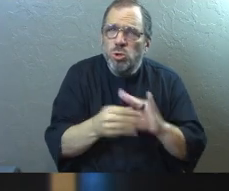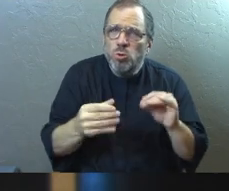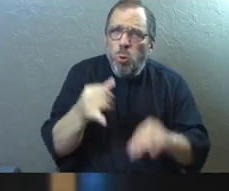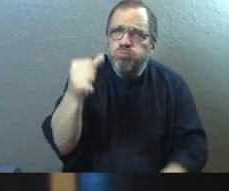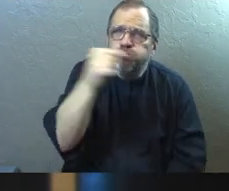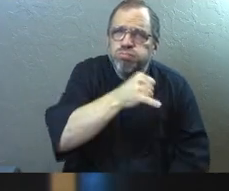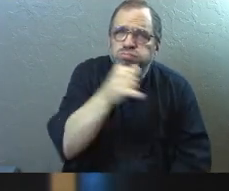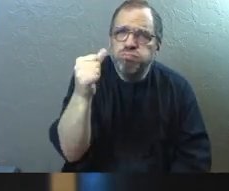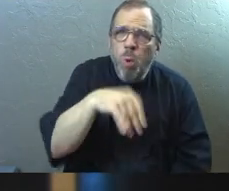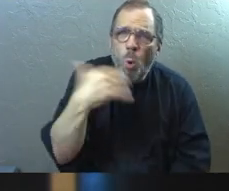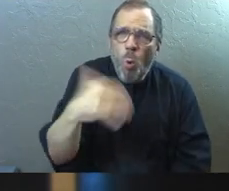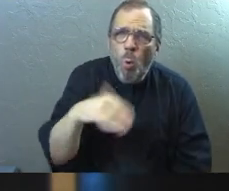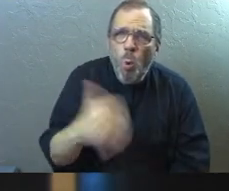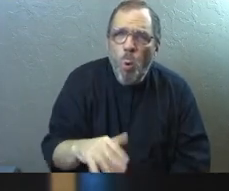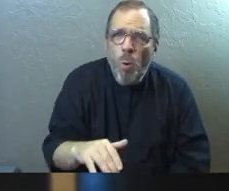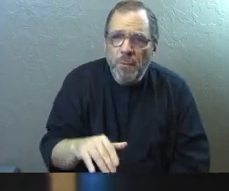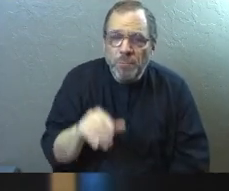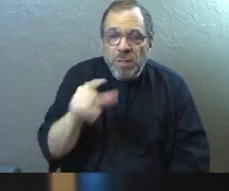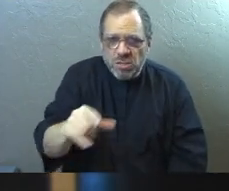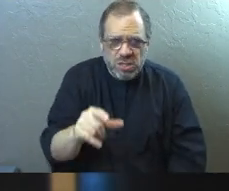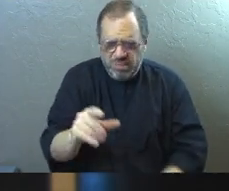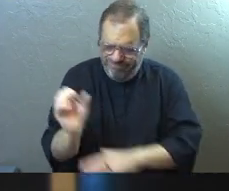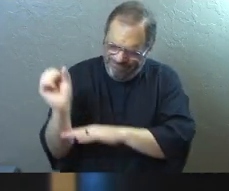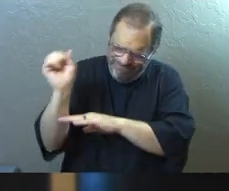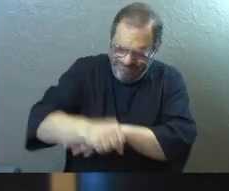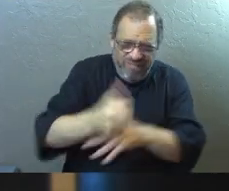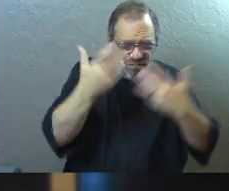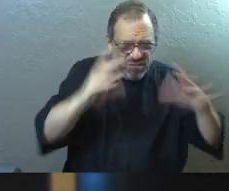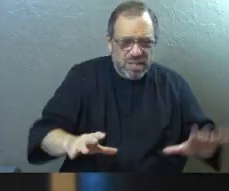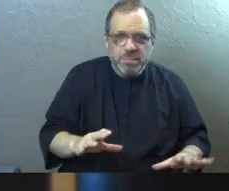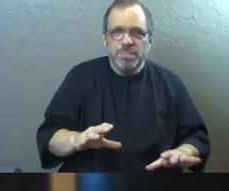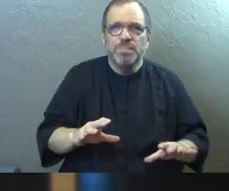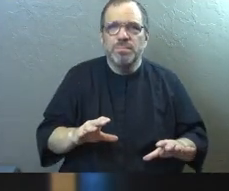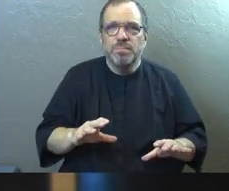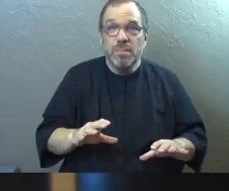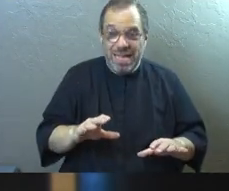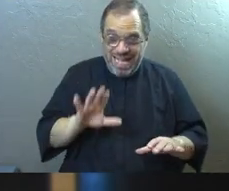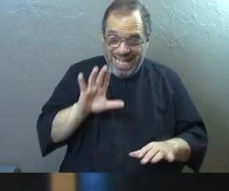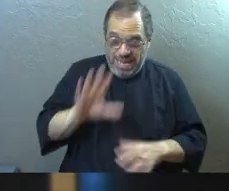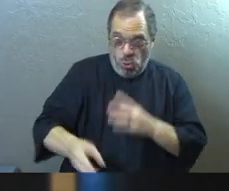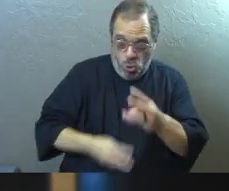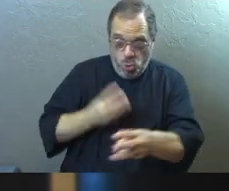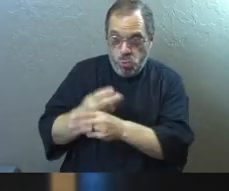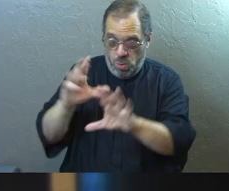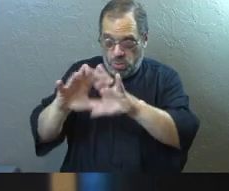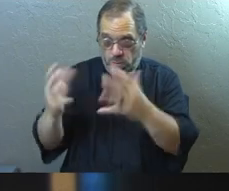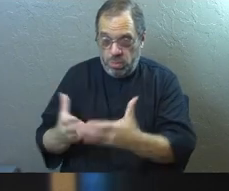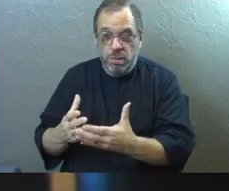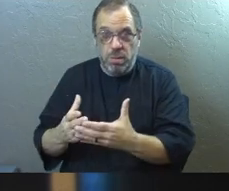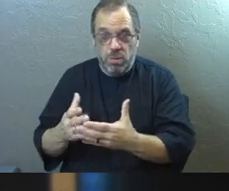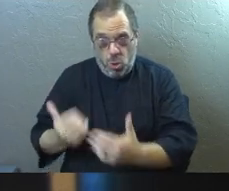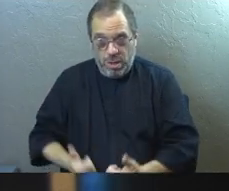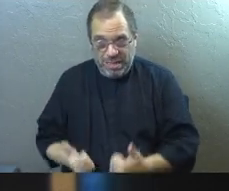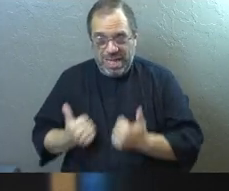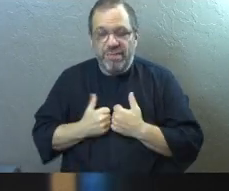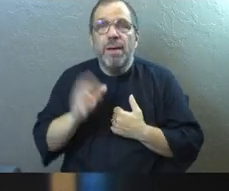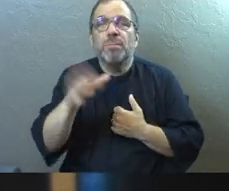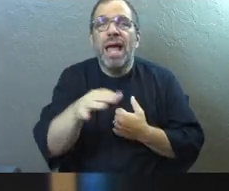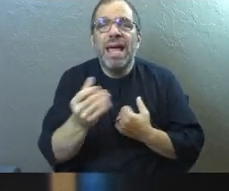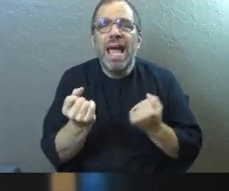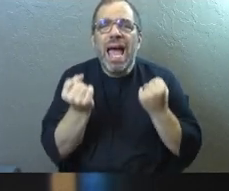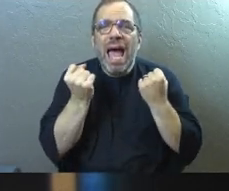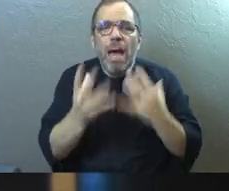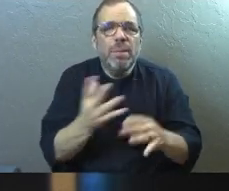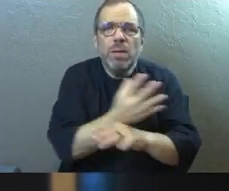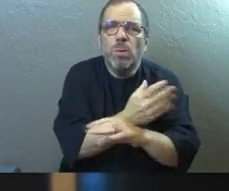But she did. She overcame it in her world. And how many people